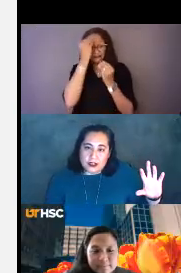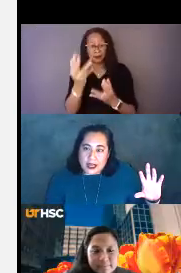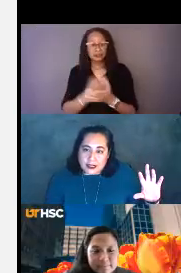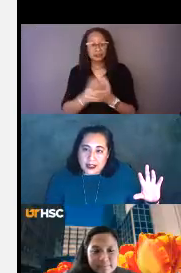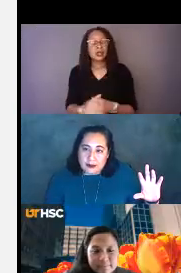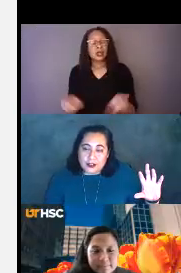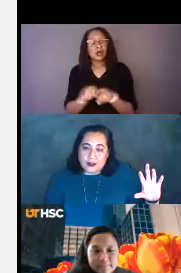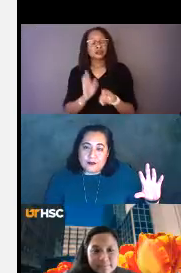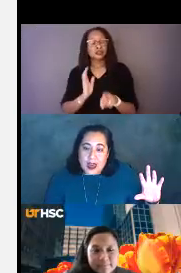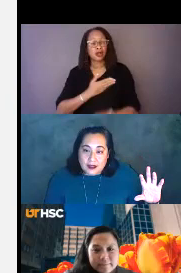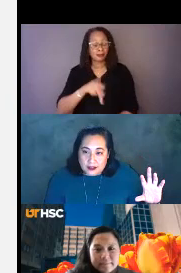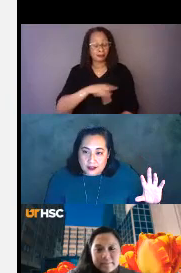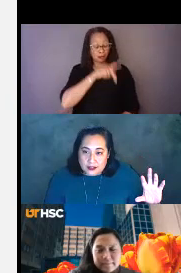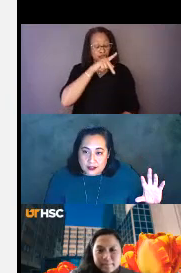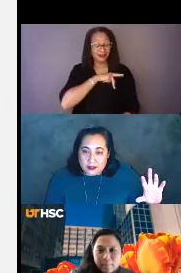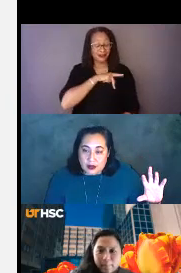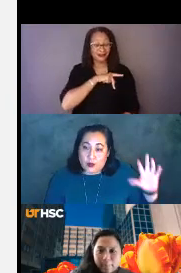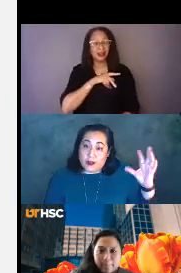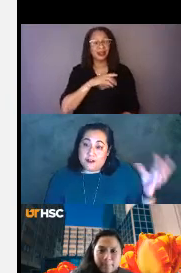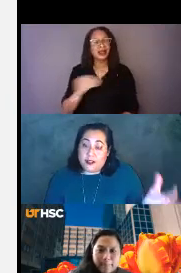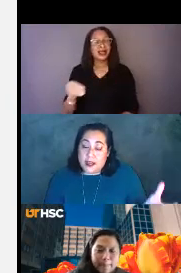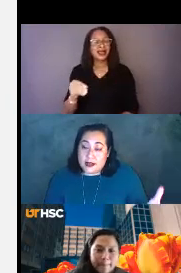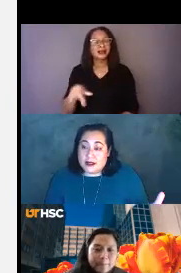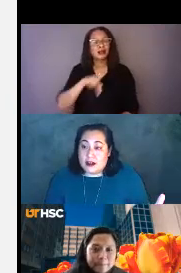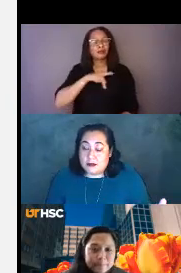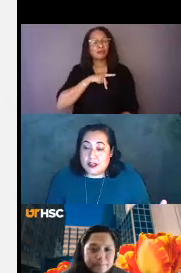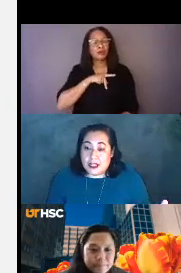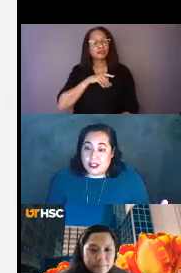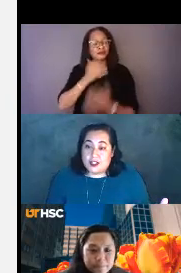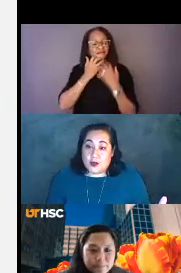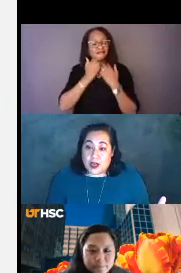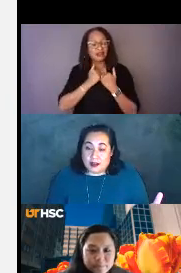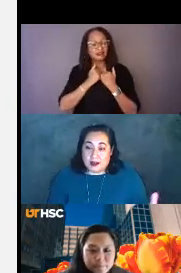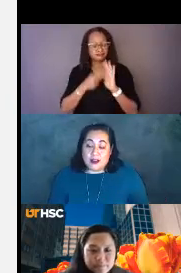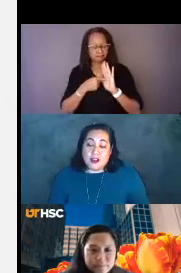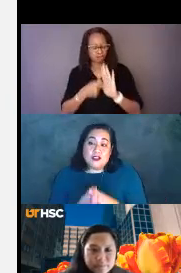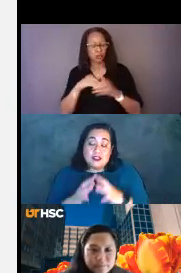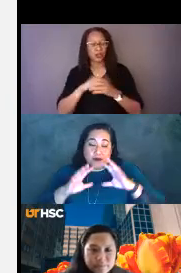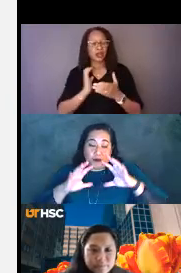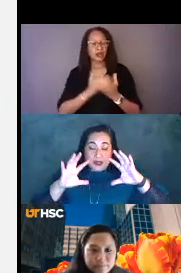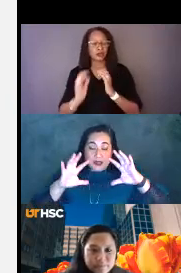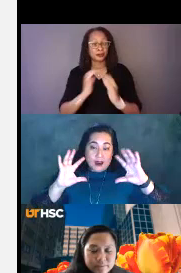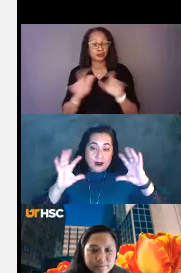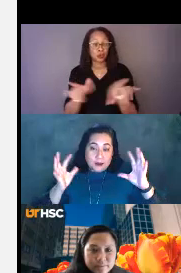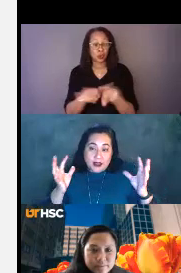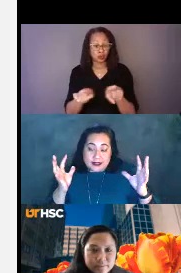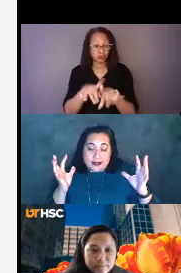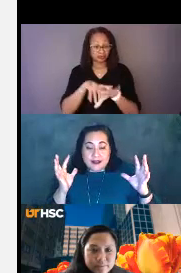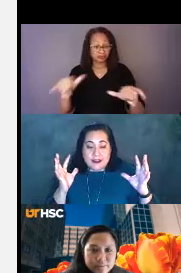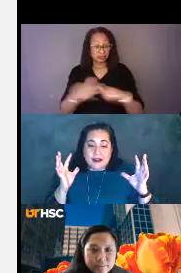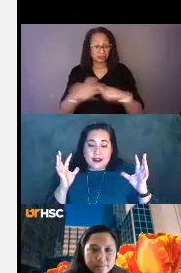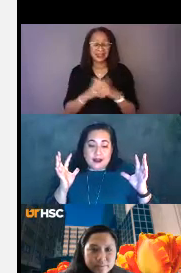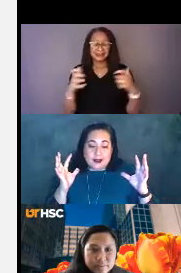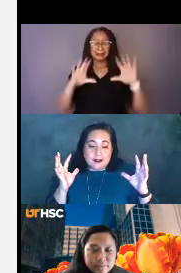personality and personal values reflect in our communication as well. So it's this big complex,